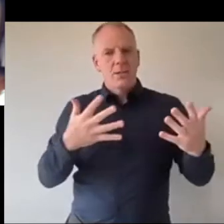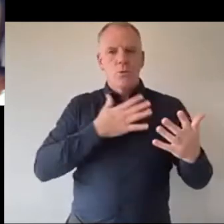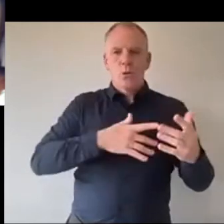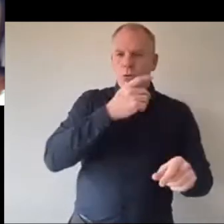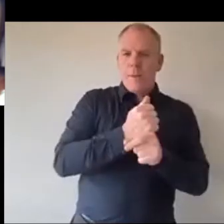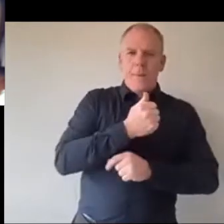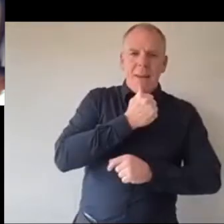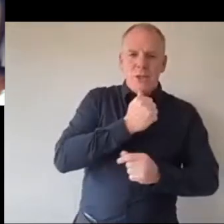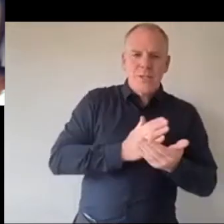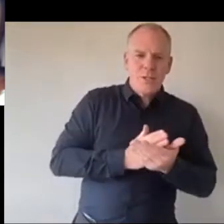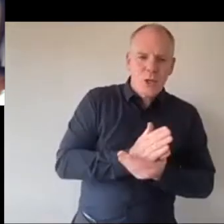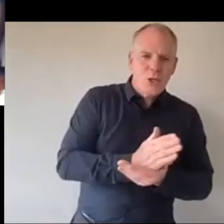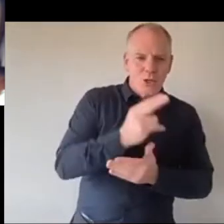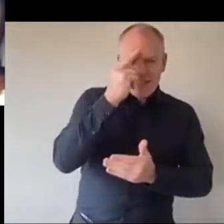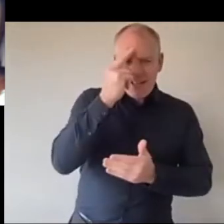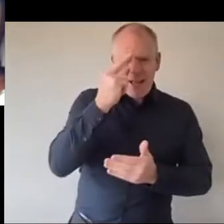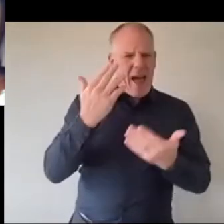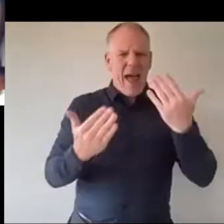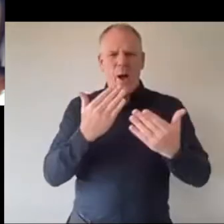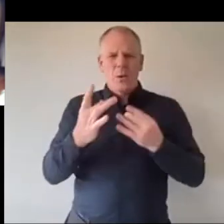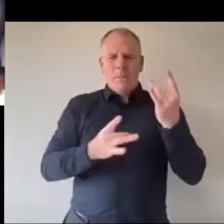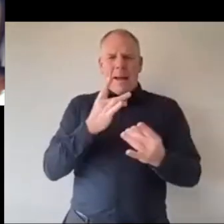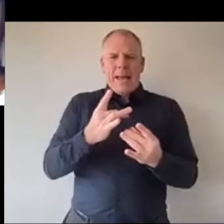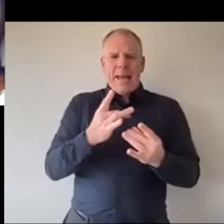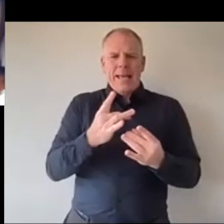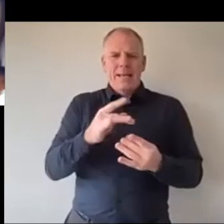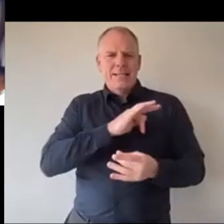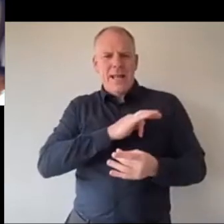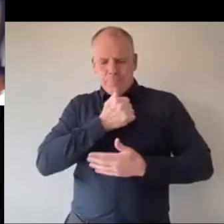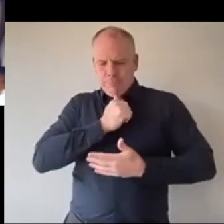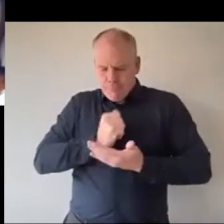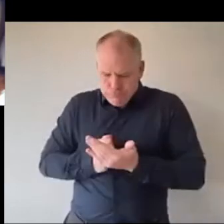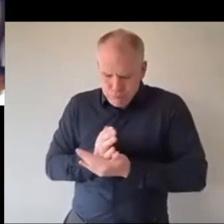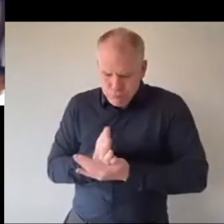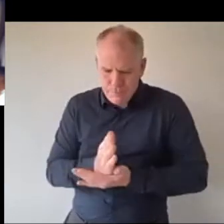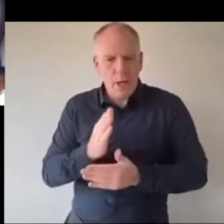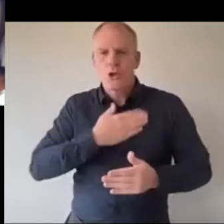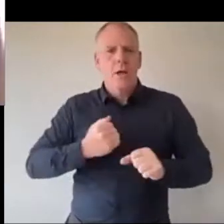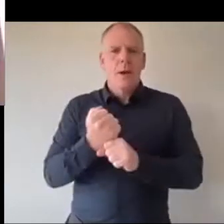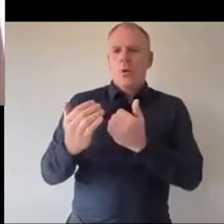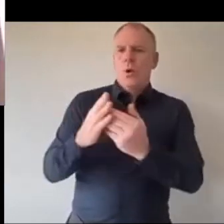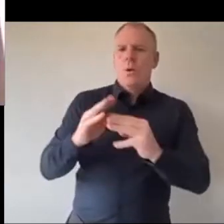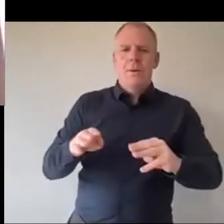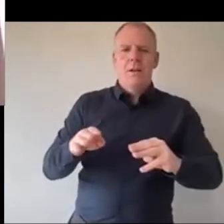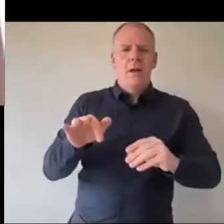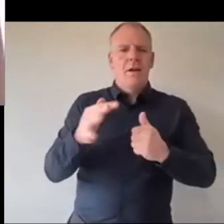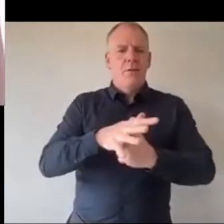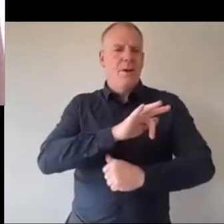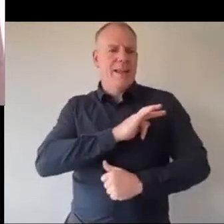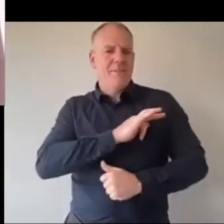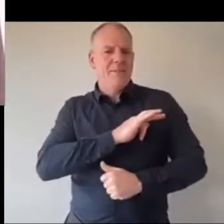understanding there like how do we build resilience for never mind young people for ourselves express your emotion